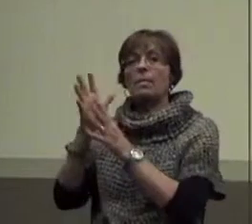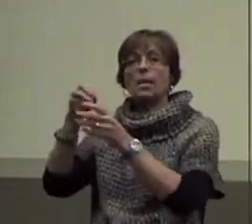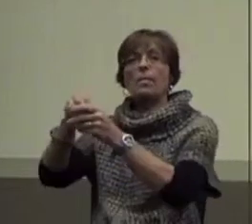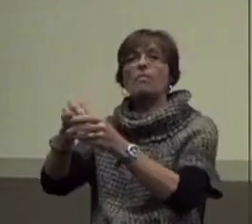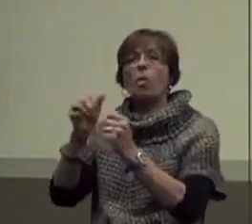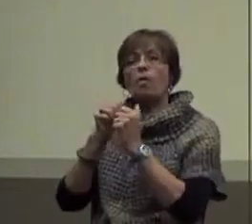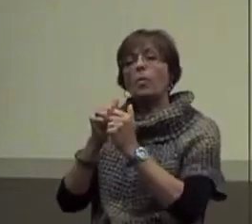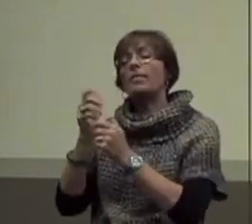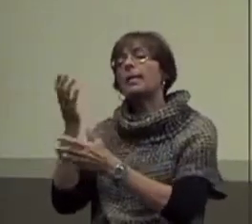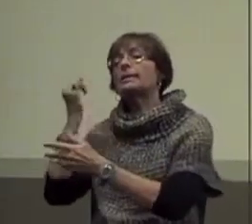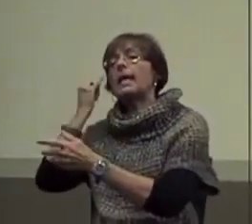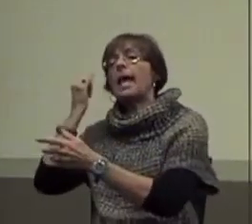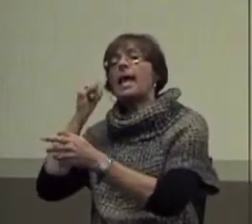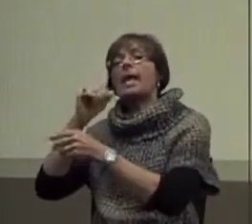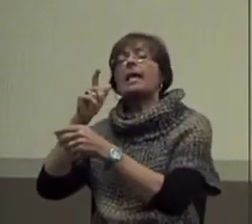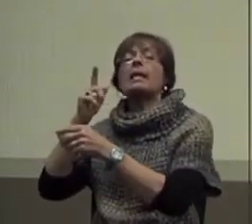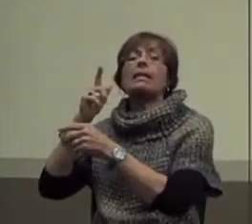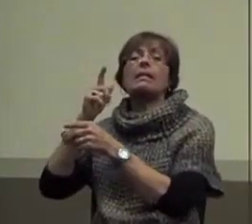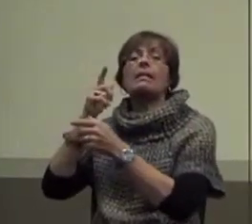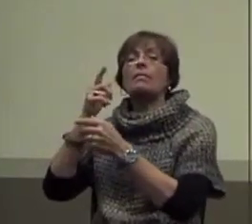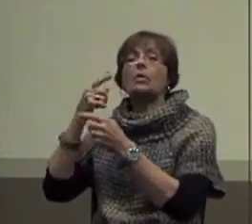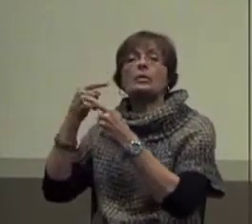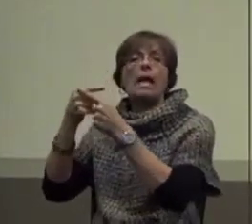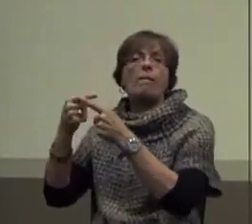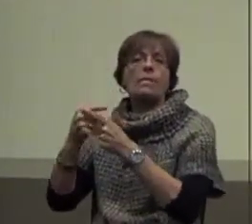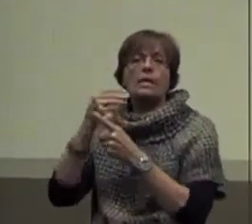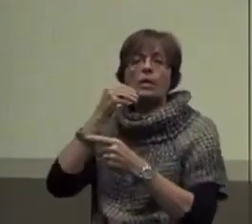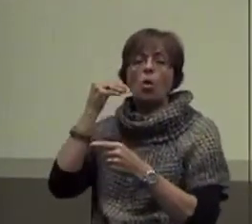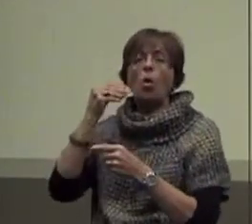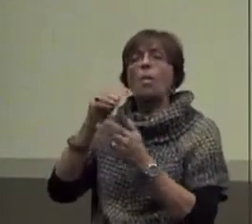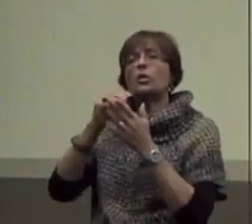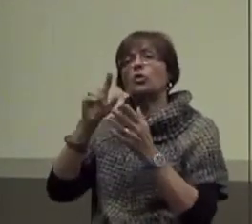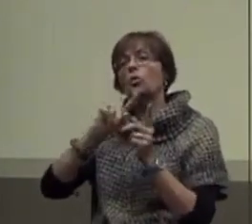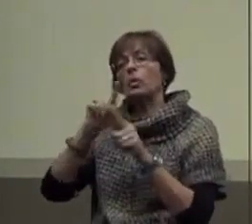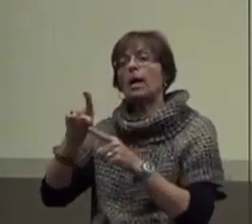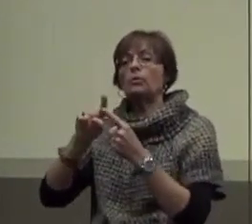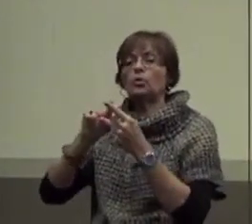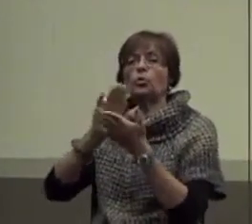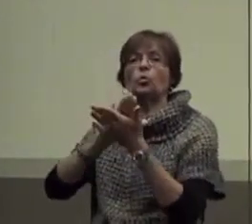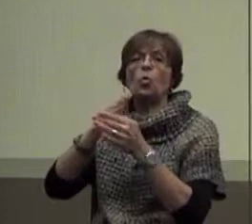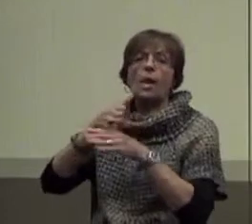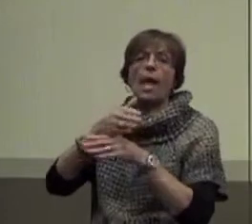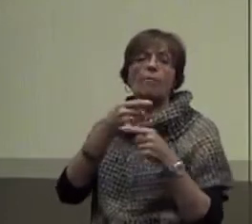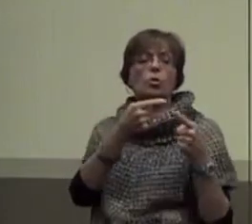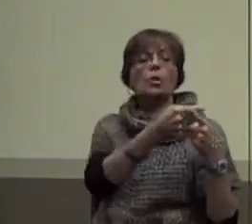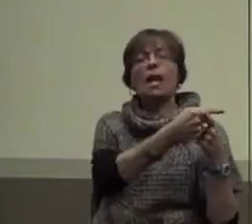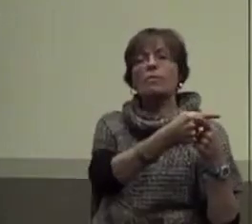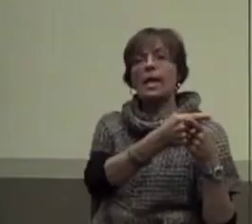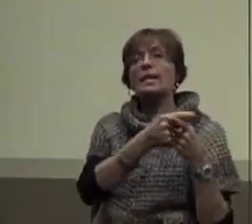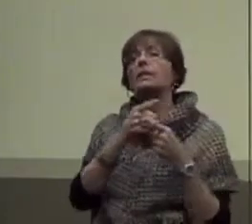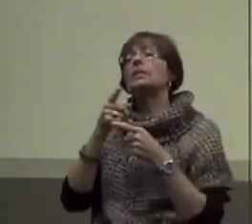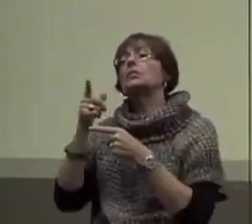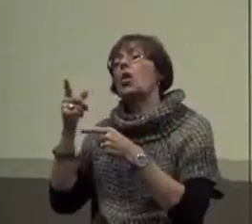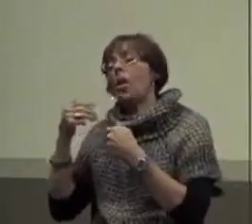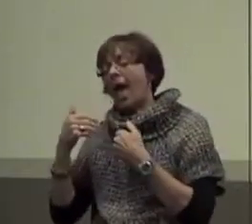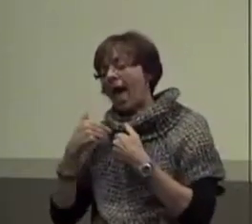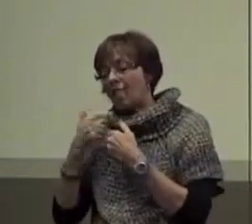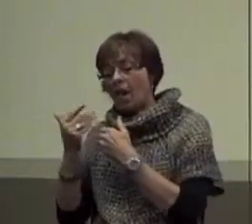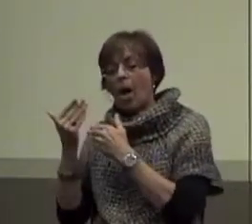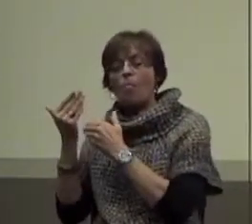So, for example, if setting event is conflict at home and a student comes to school after a conflict, you could build in a morning check-in.